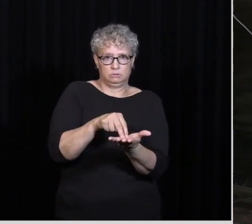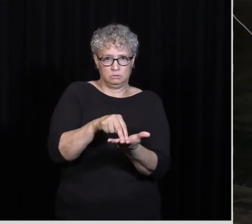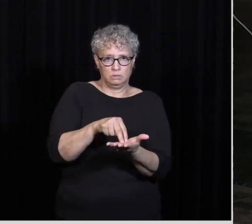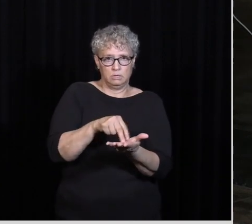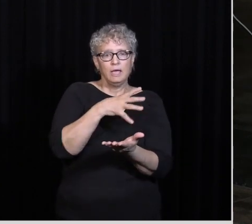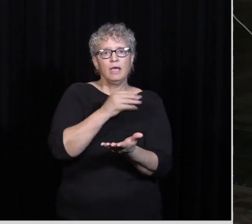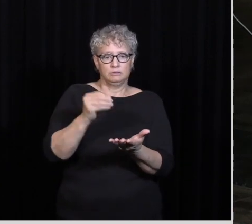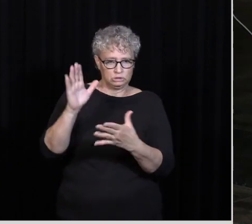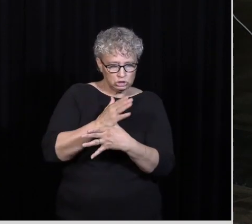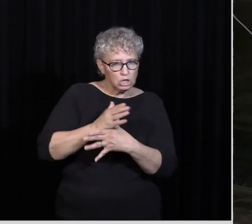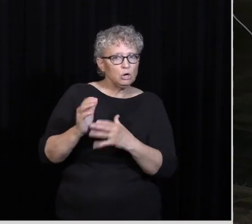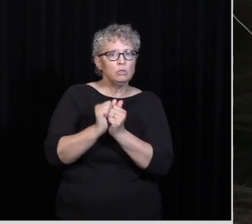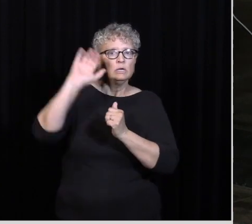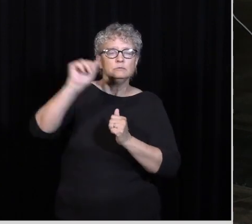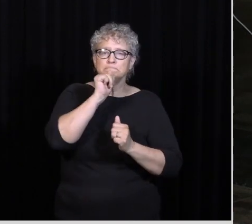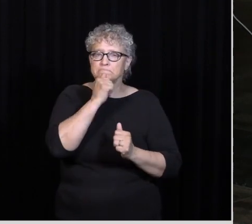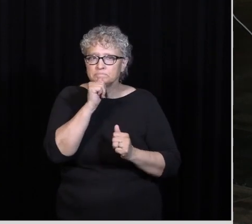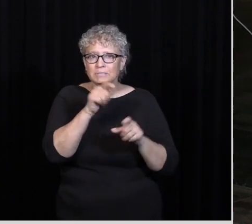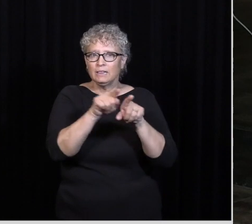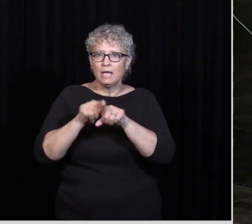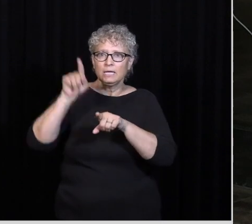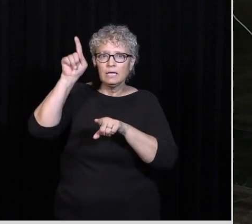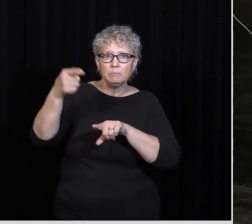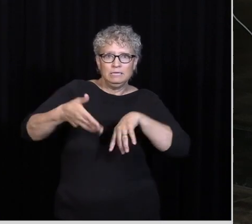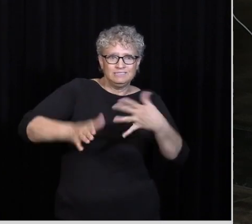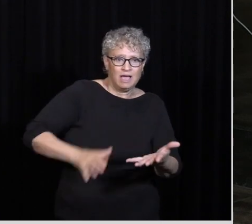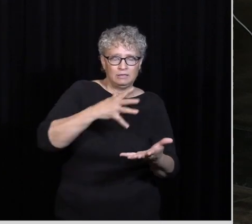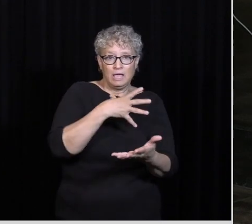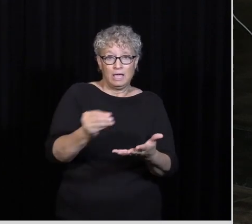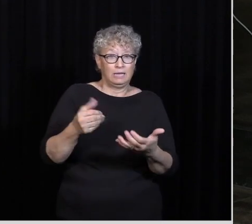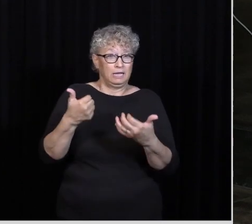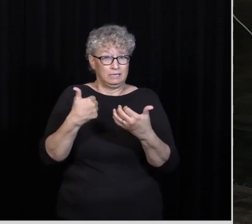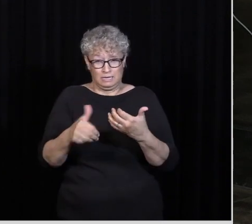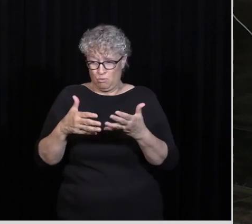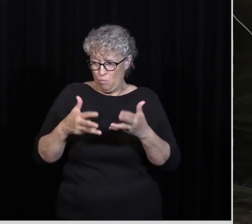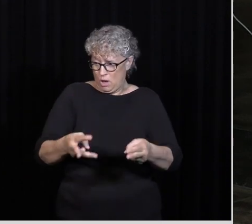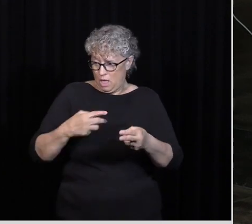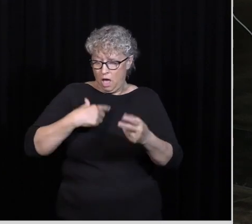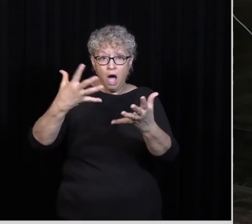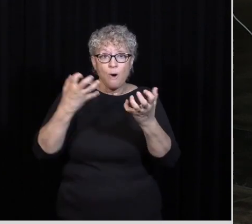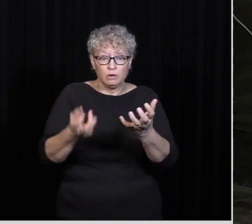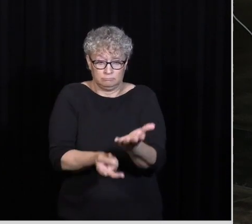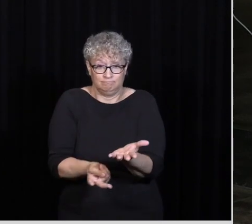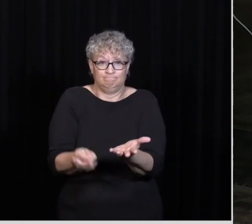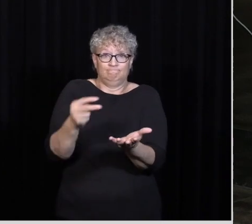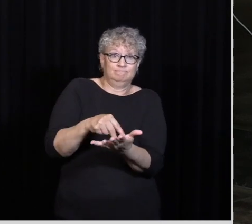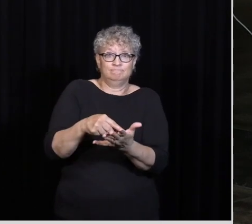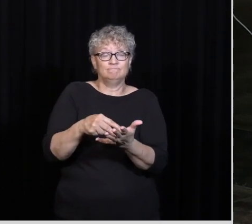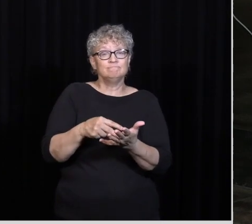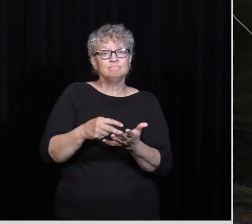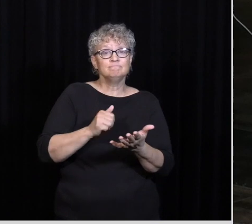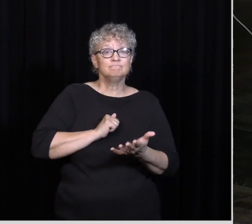And may share in His sufferings Becoming like Him In His death That by any means possible I may obtain the resurrection From